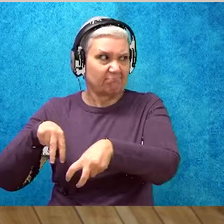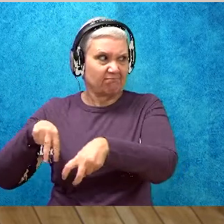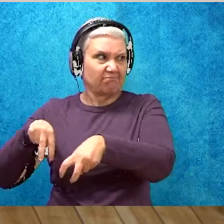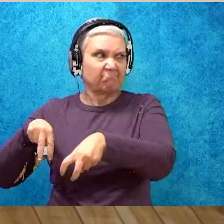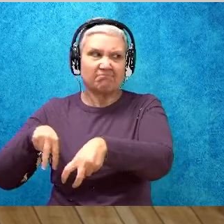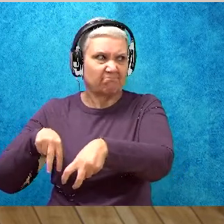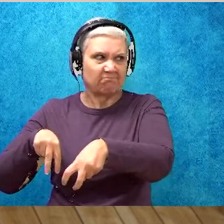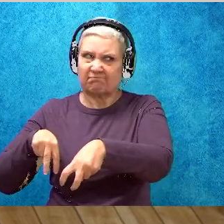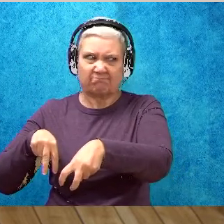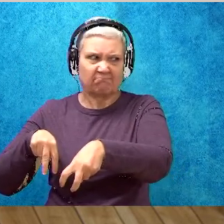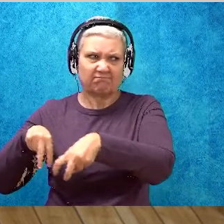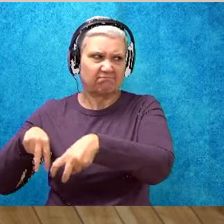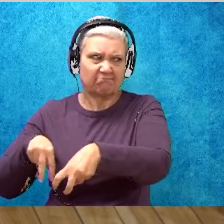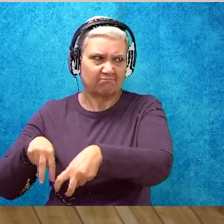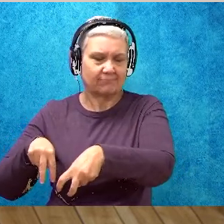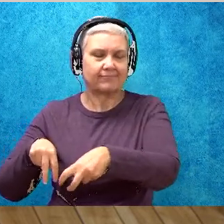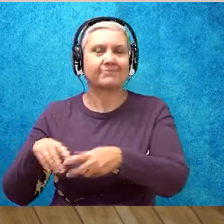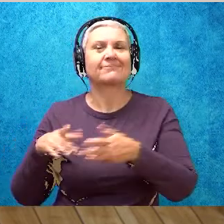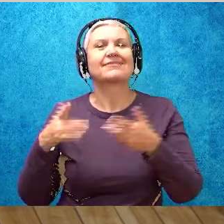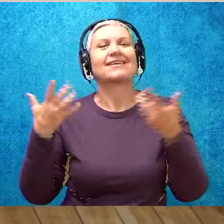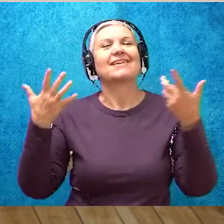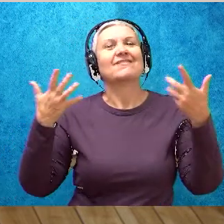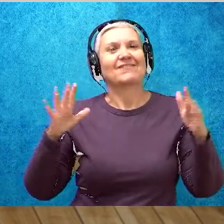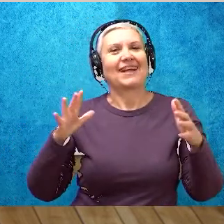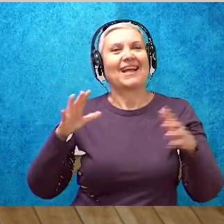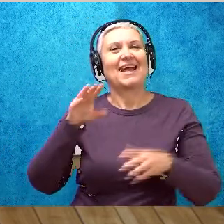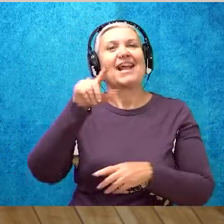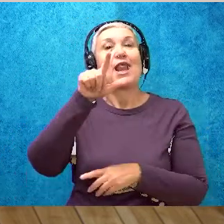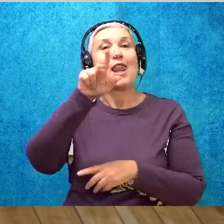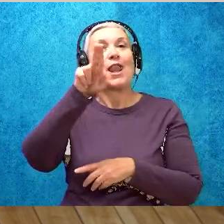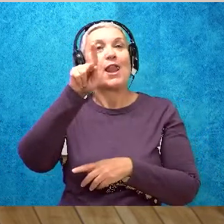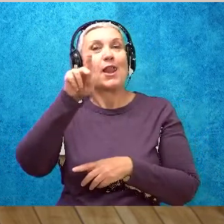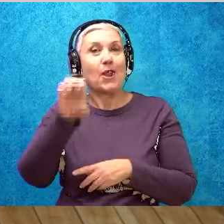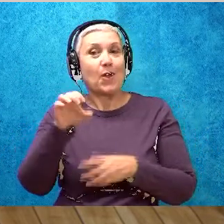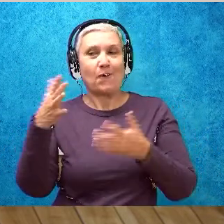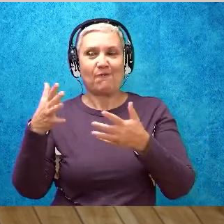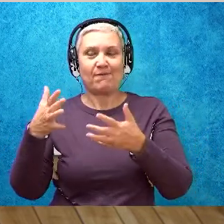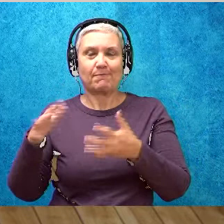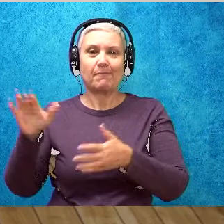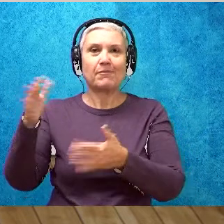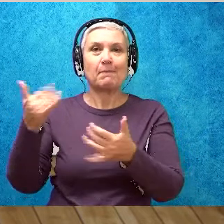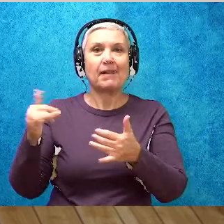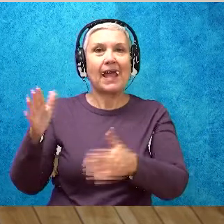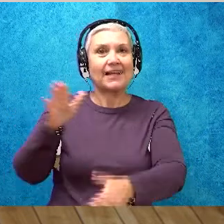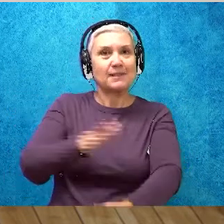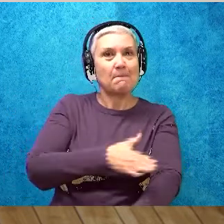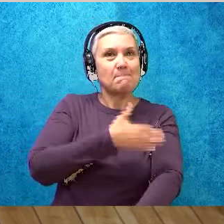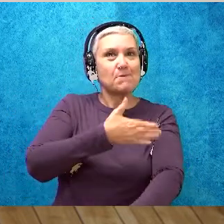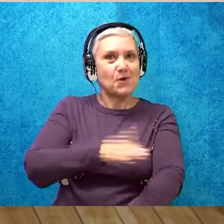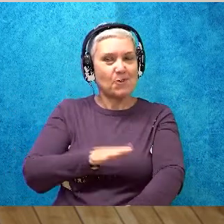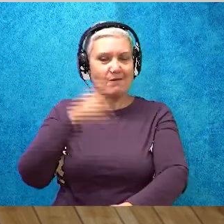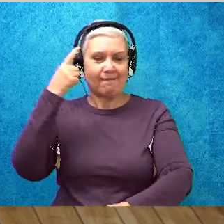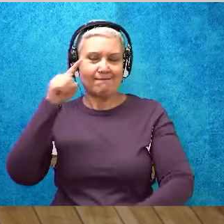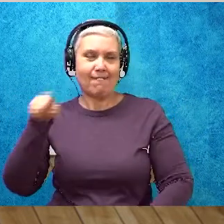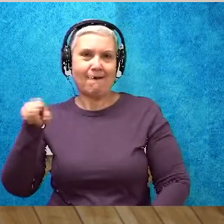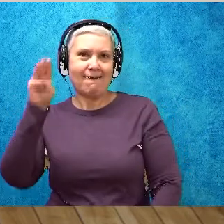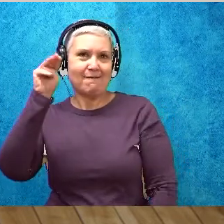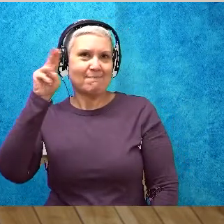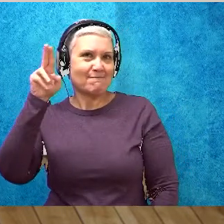At last, Luke plays music for Muse. Luke plays nice music.